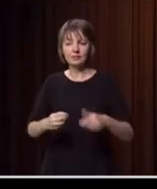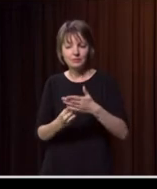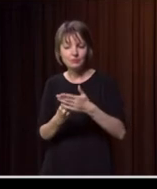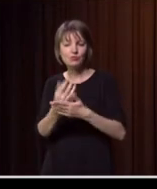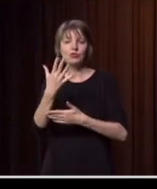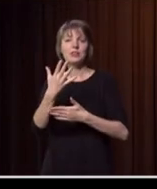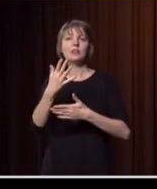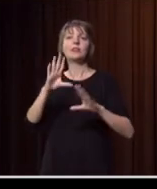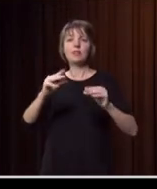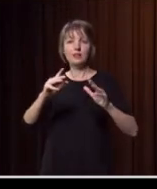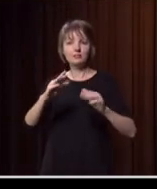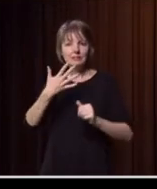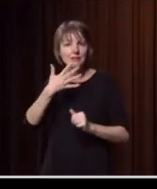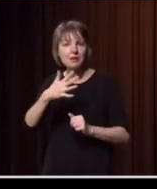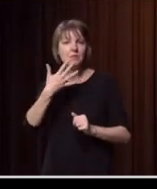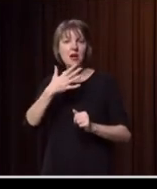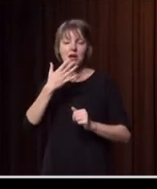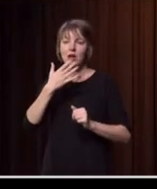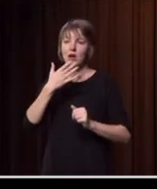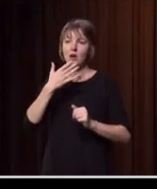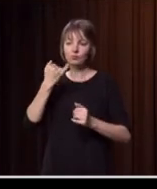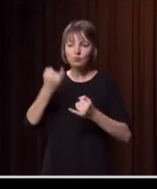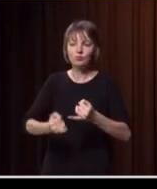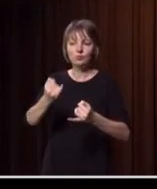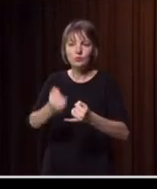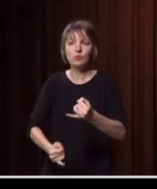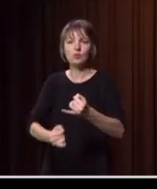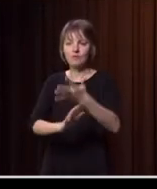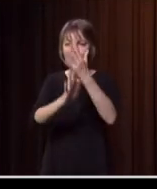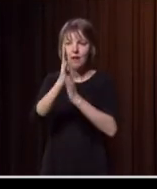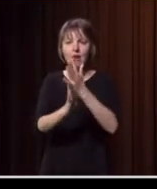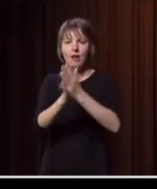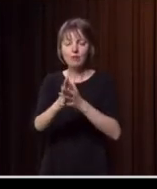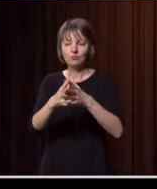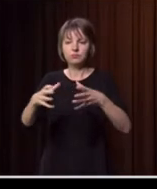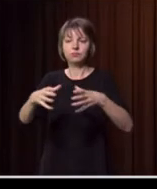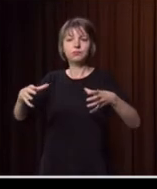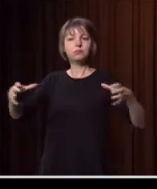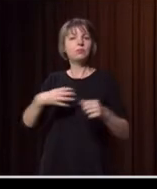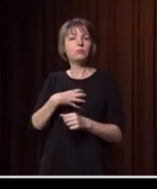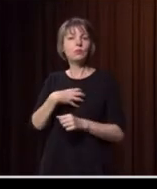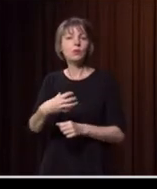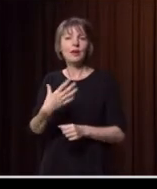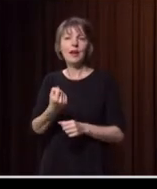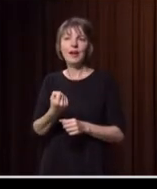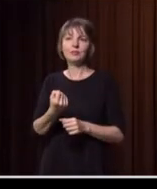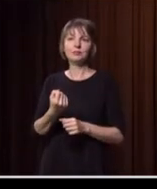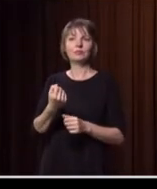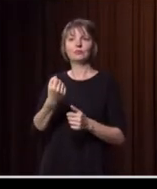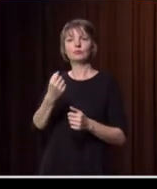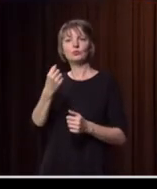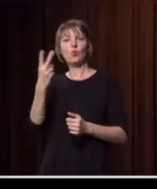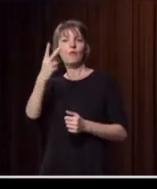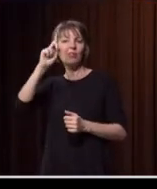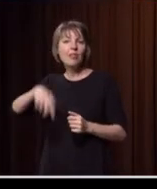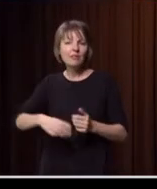summer, we just saw more and more fires take hold. Ultimately we had in the order of 12,000 fires across New